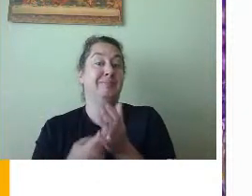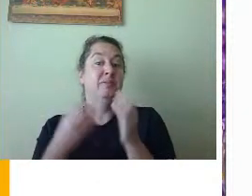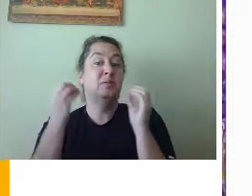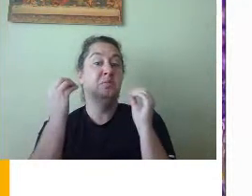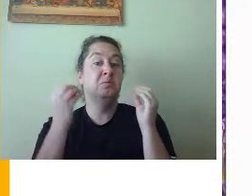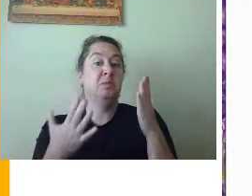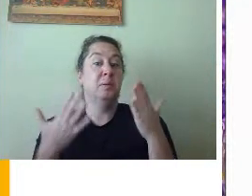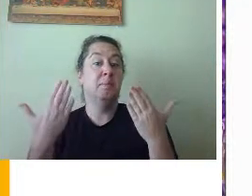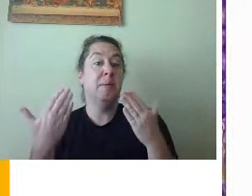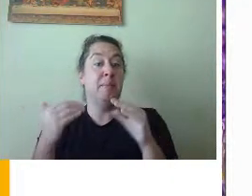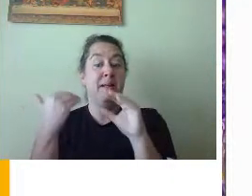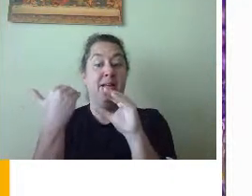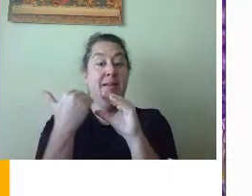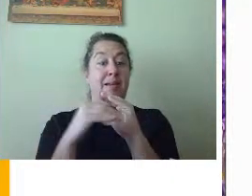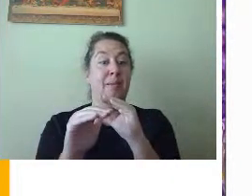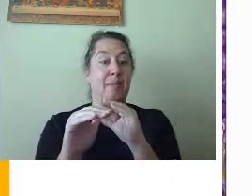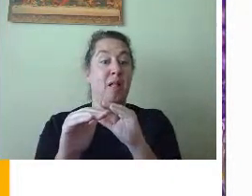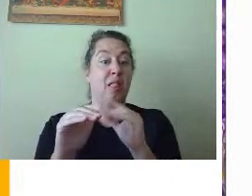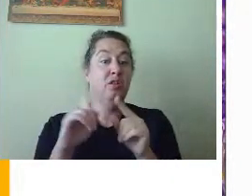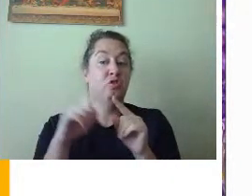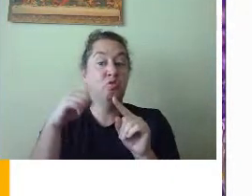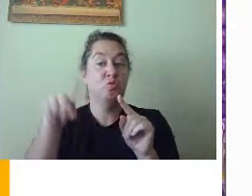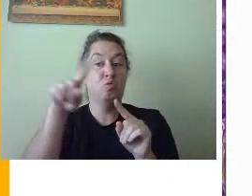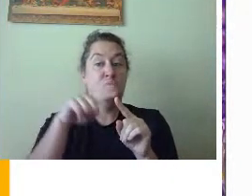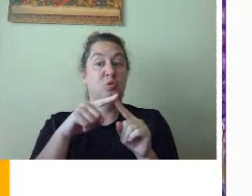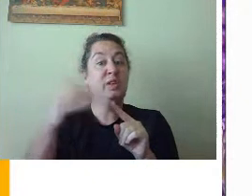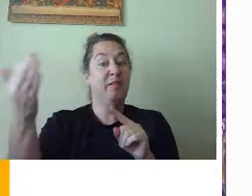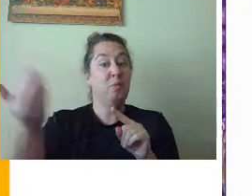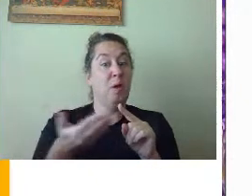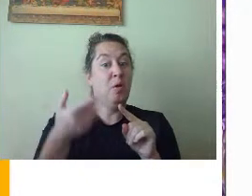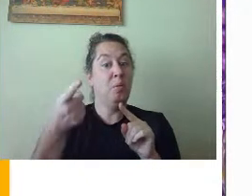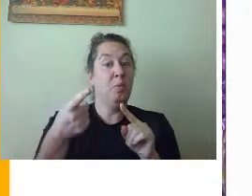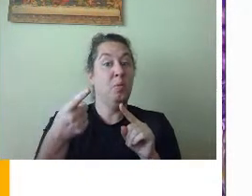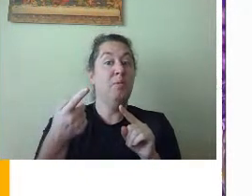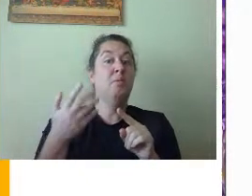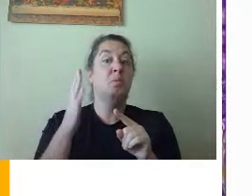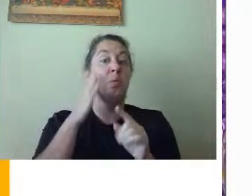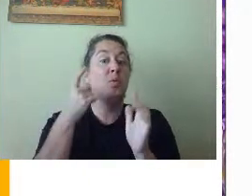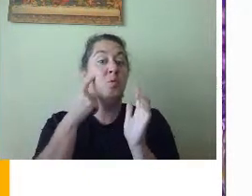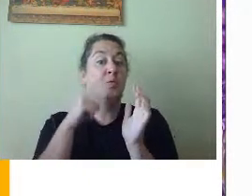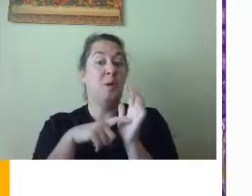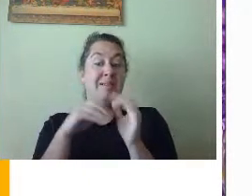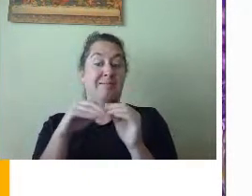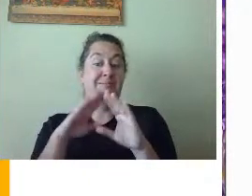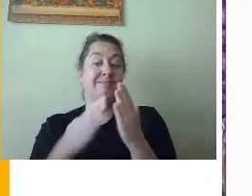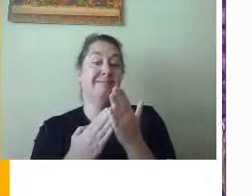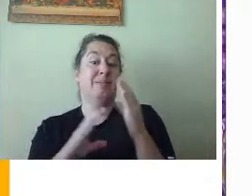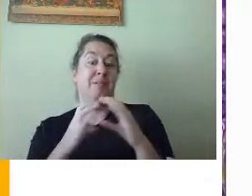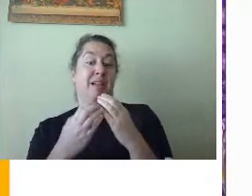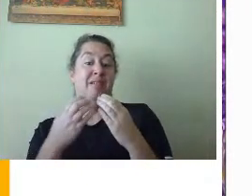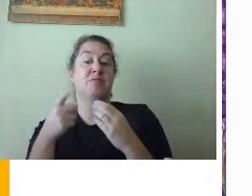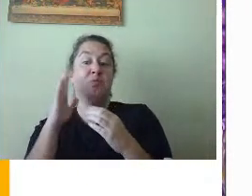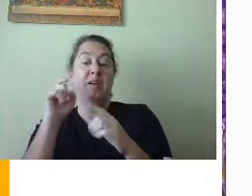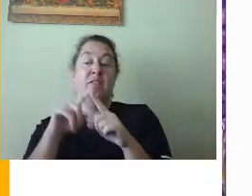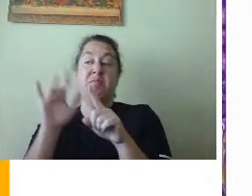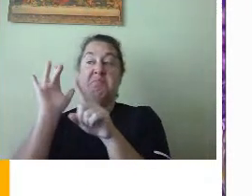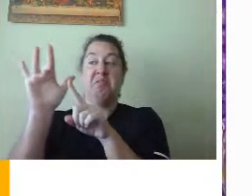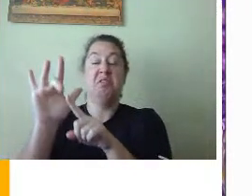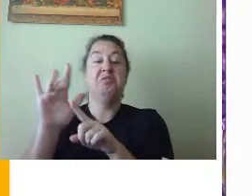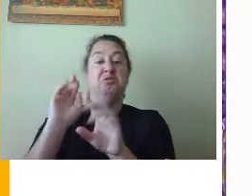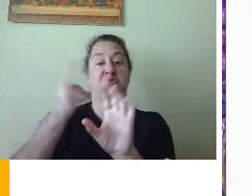will send an email invite. So the invite will show up already in the classes, and they just have to click join.